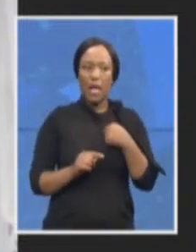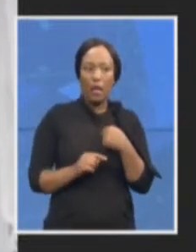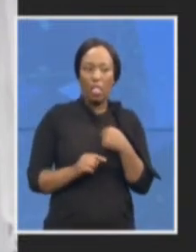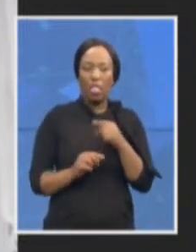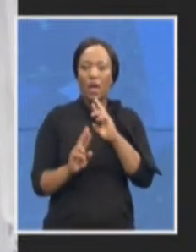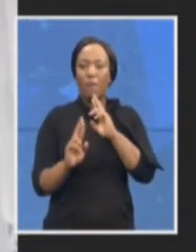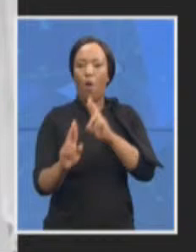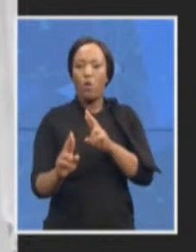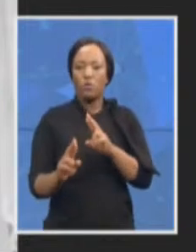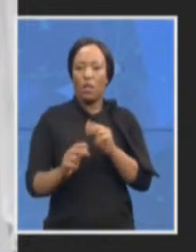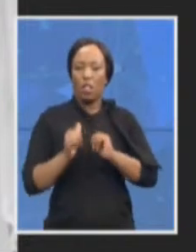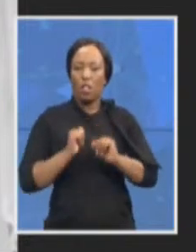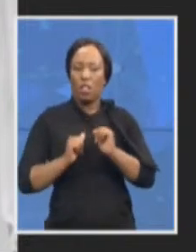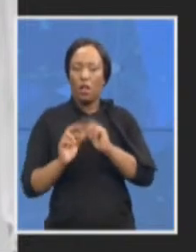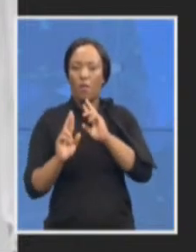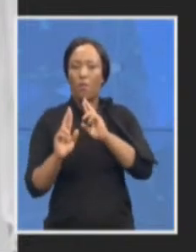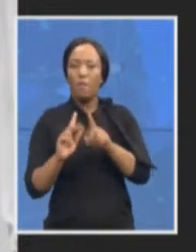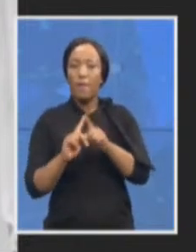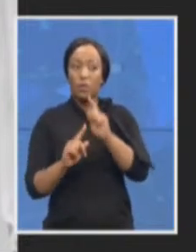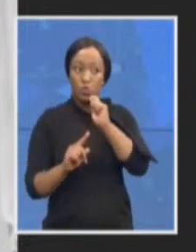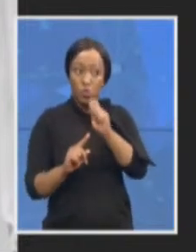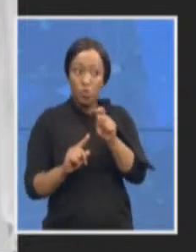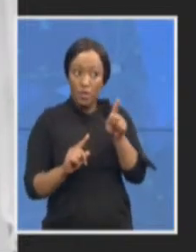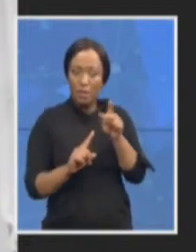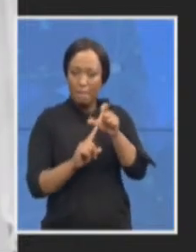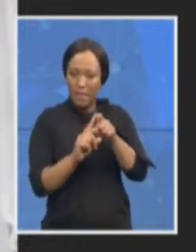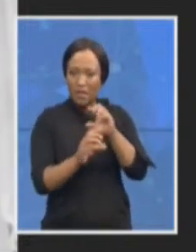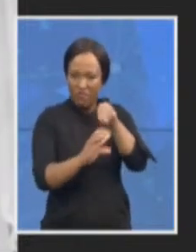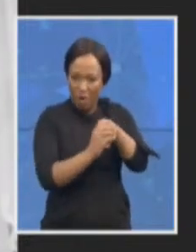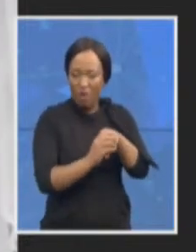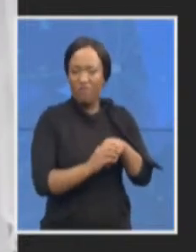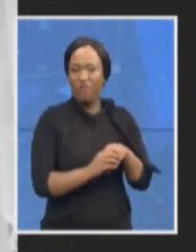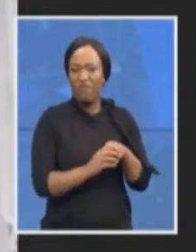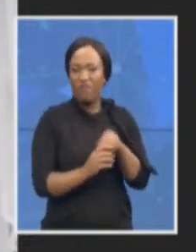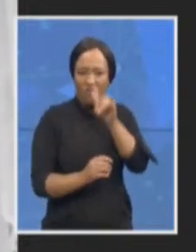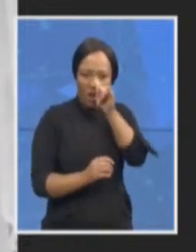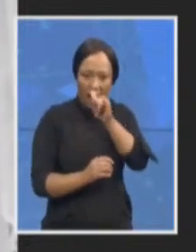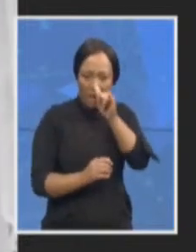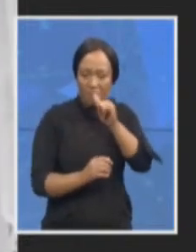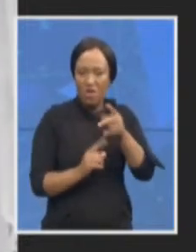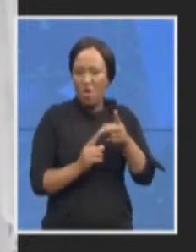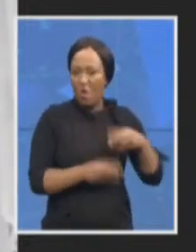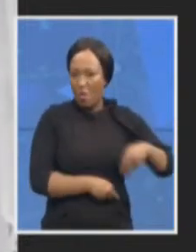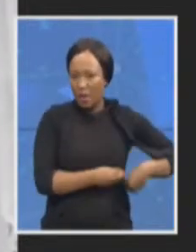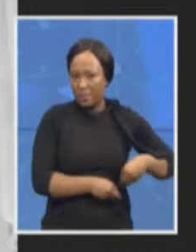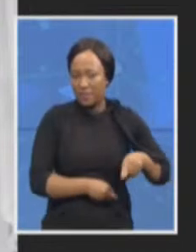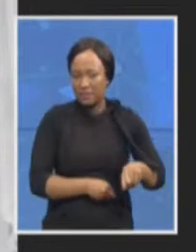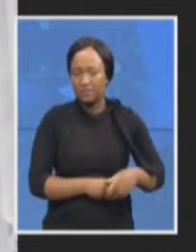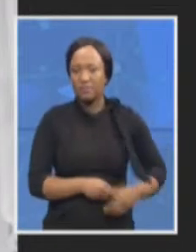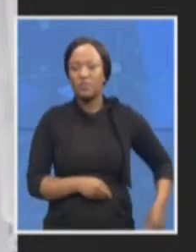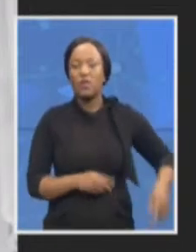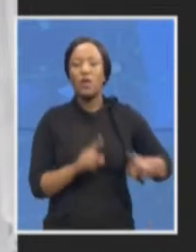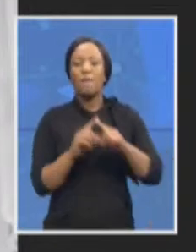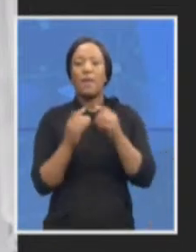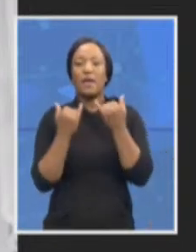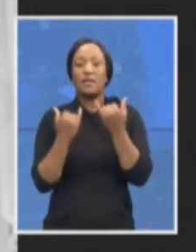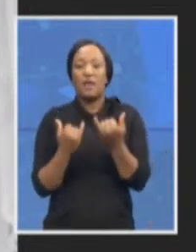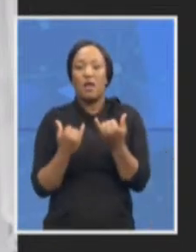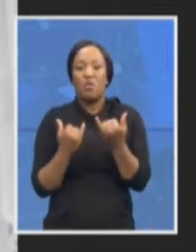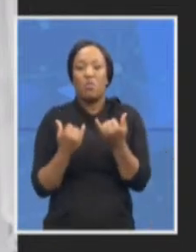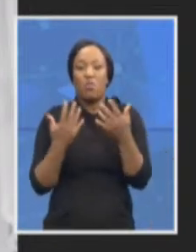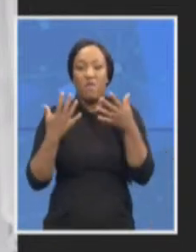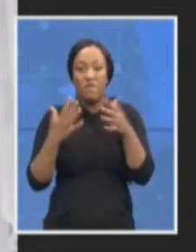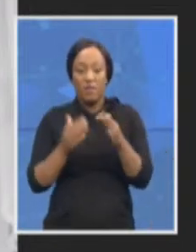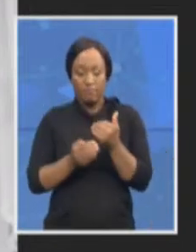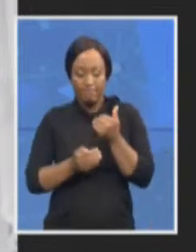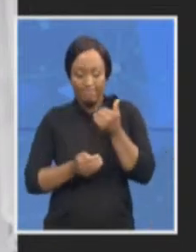carefully there's got to be a very clear framework to deal with this but in the meantime whilst all of those processes are happening we really got to look